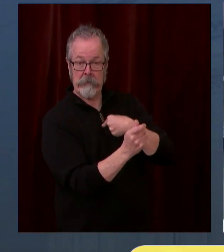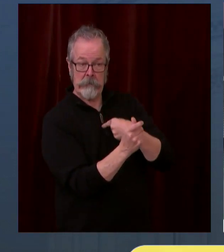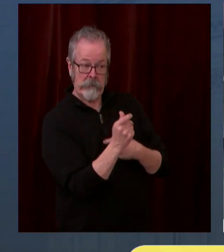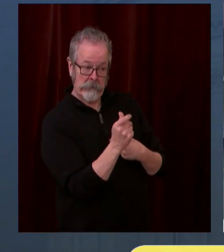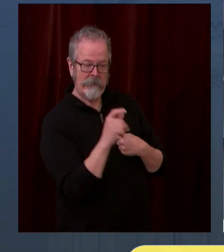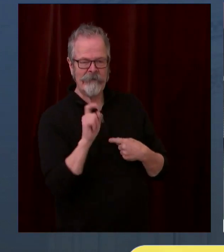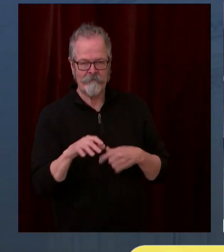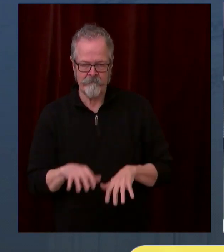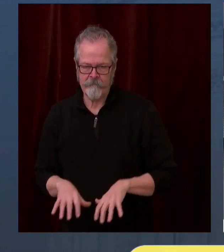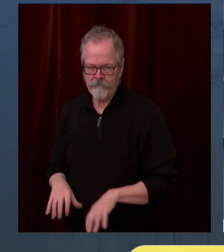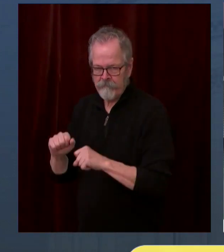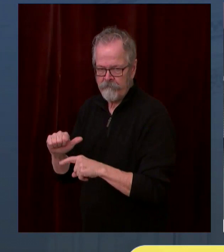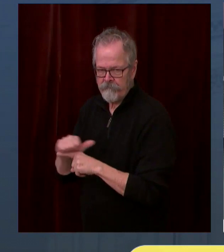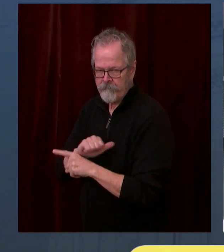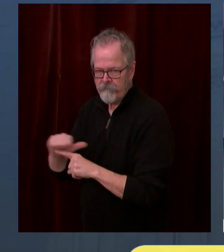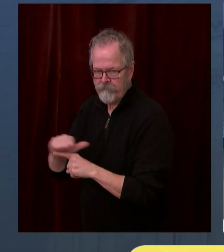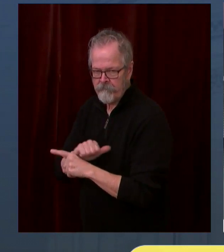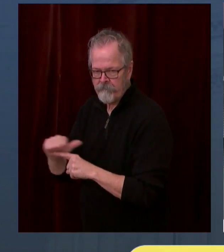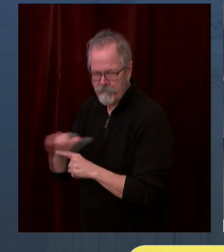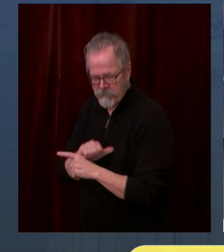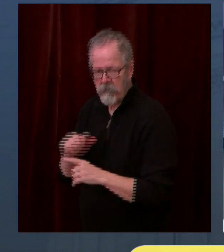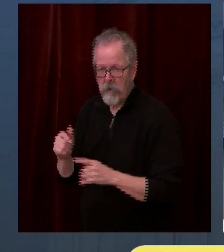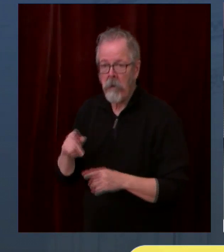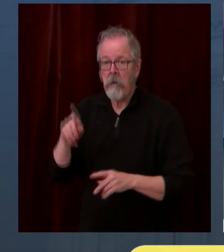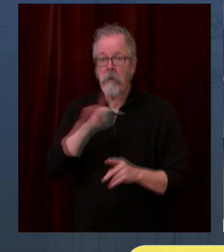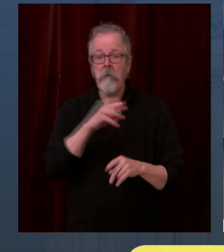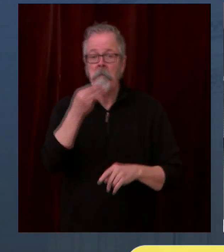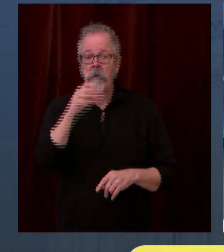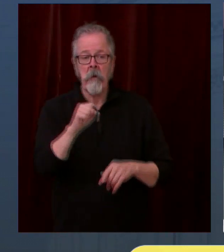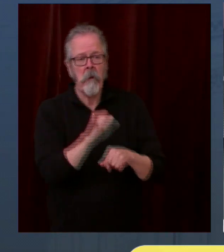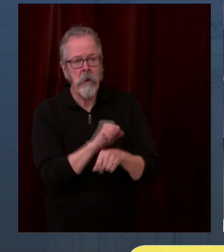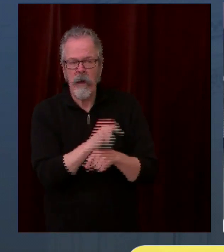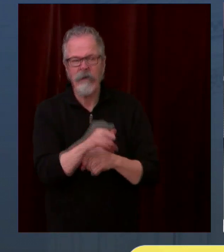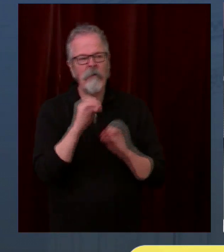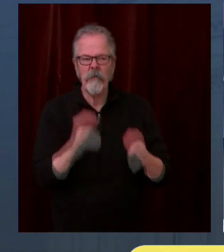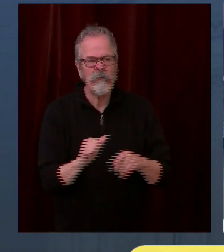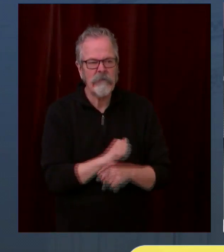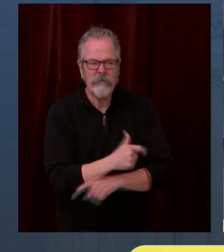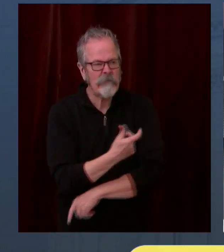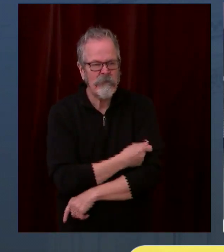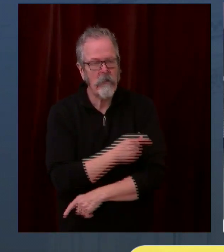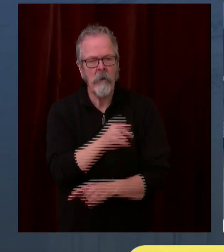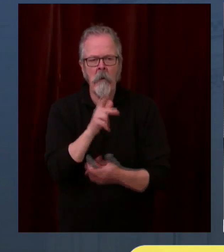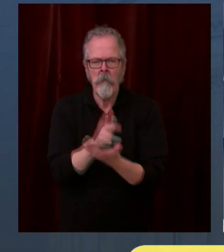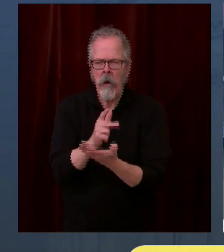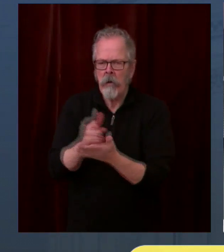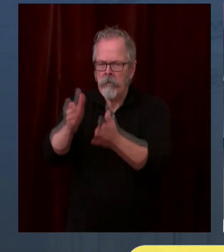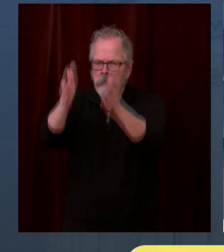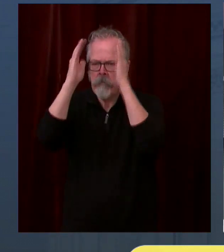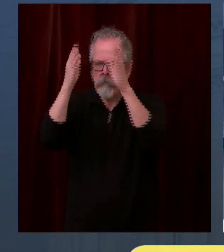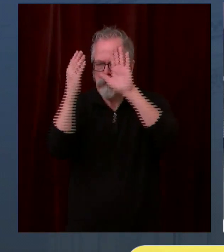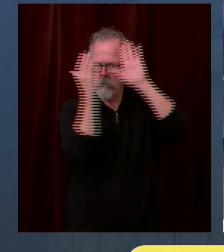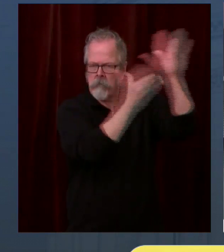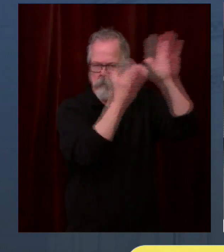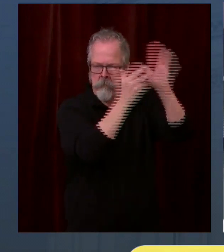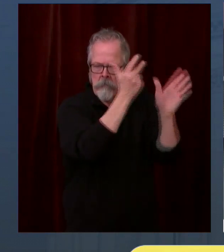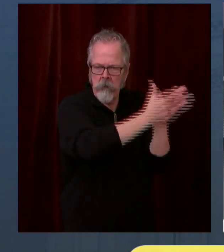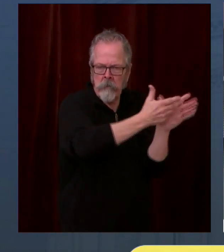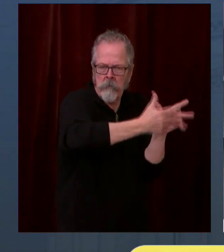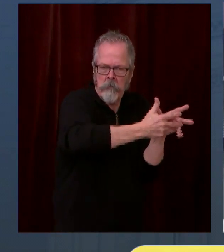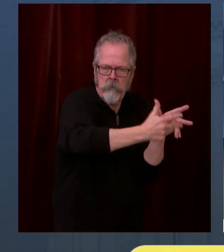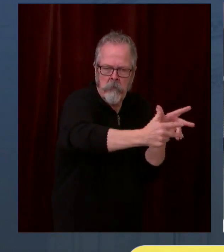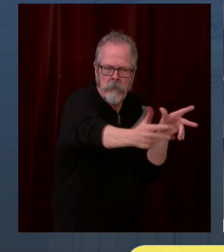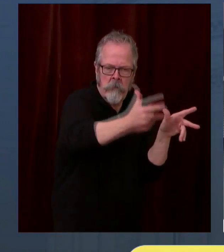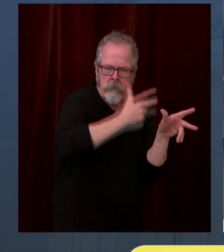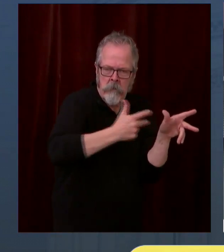things. You know, so we're bringing in employees who want to work as volunteers. We have hourly workers we're paying that